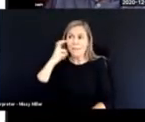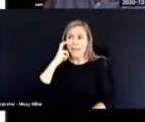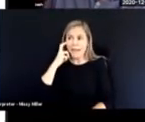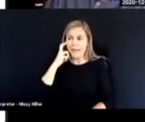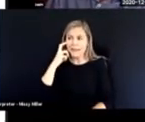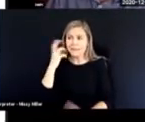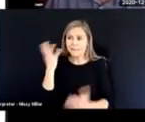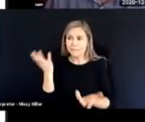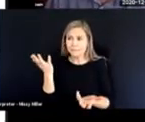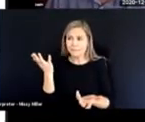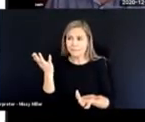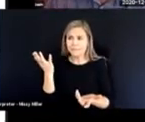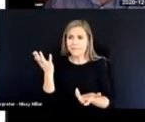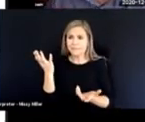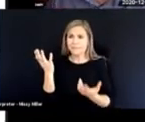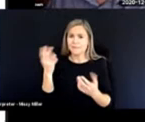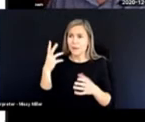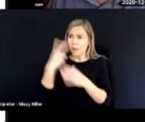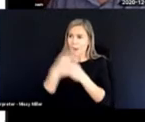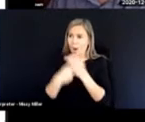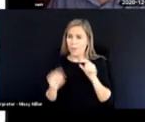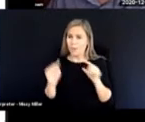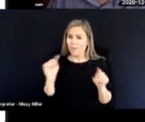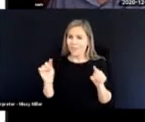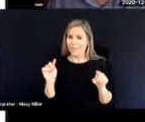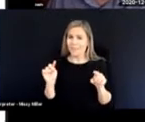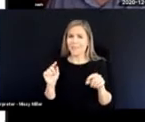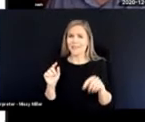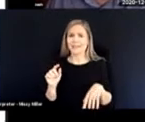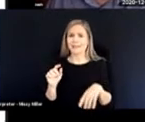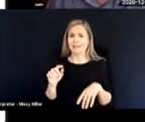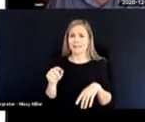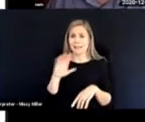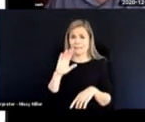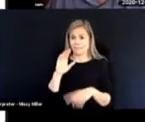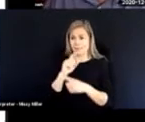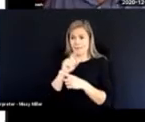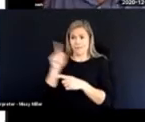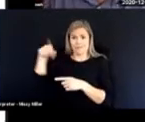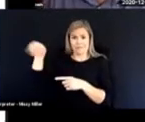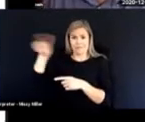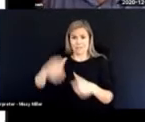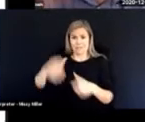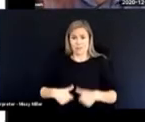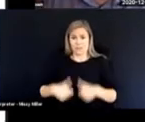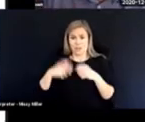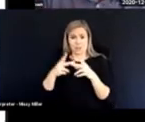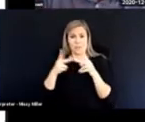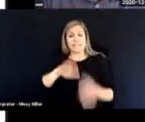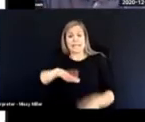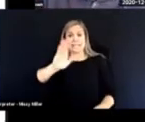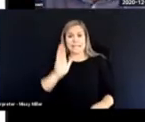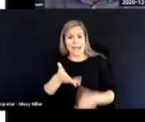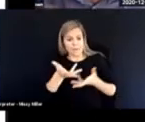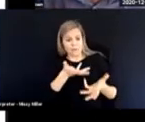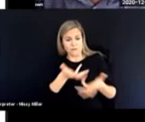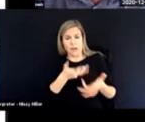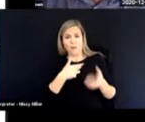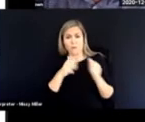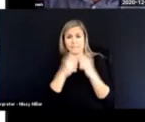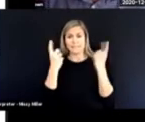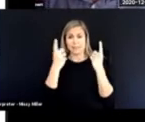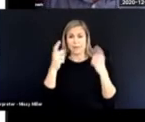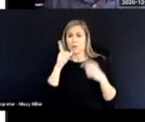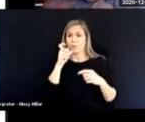in a wheelchair and they're deaf-blind? And they didn't understand what I meant because they never dealt with anyone in a